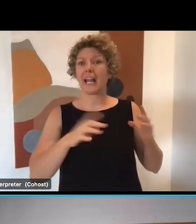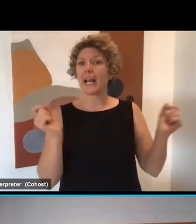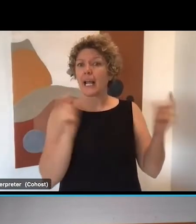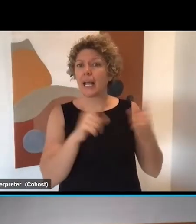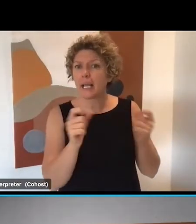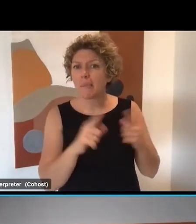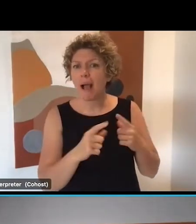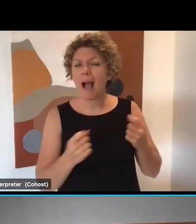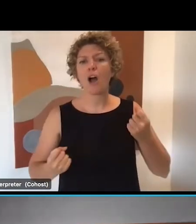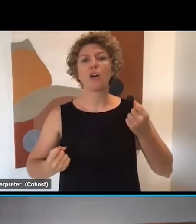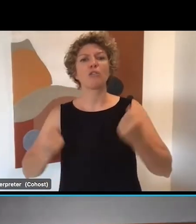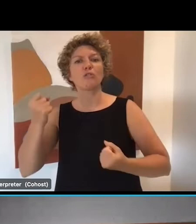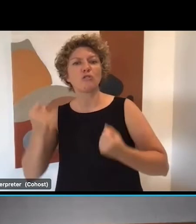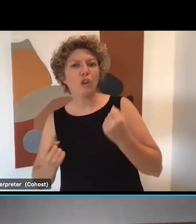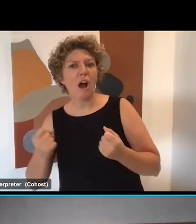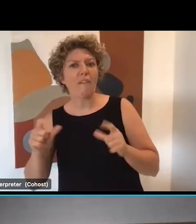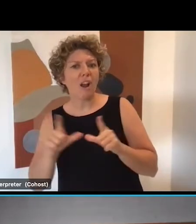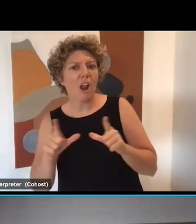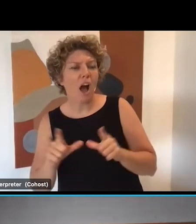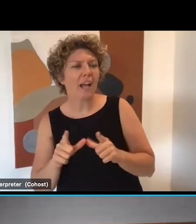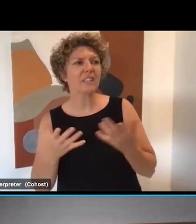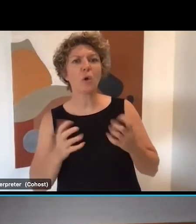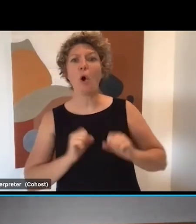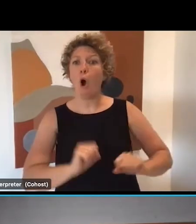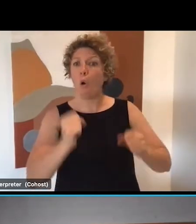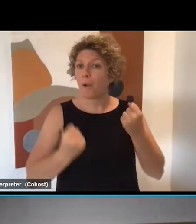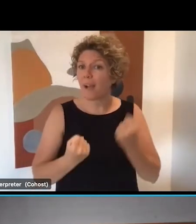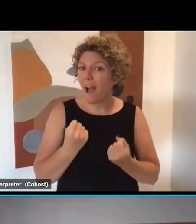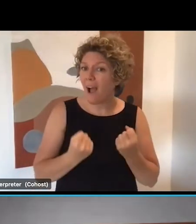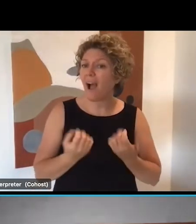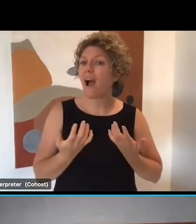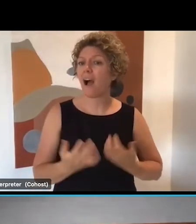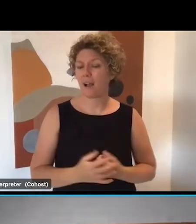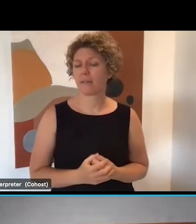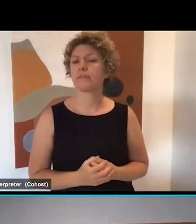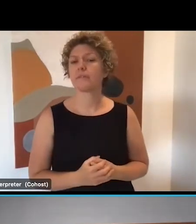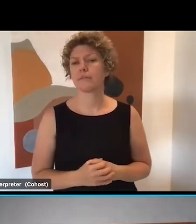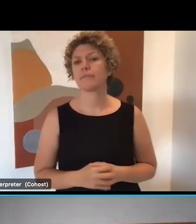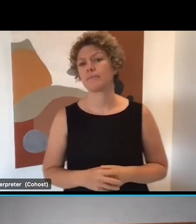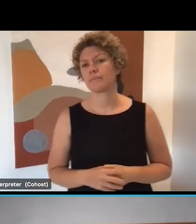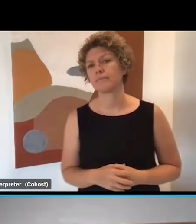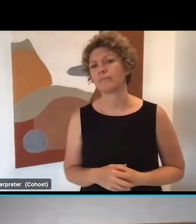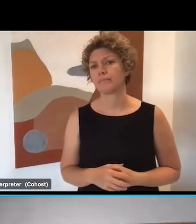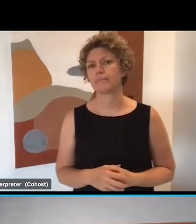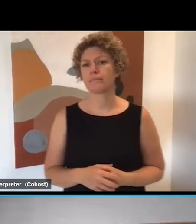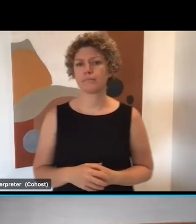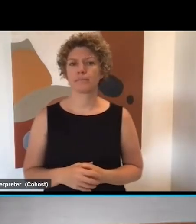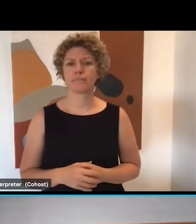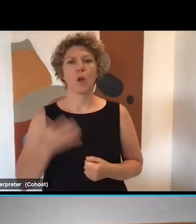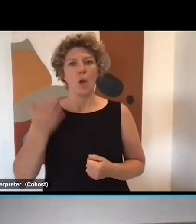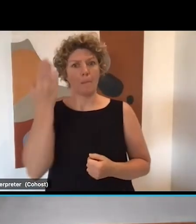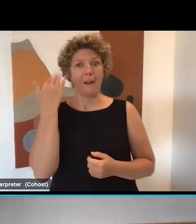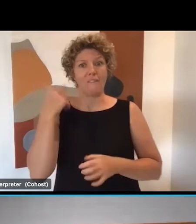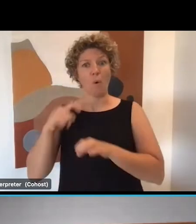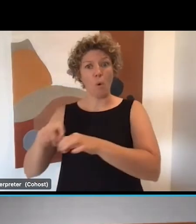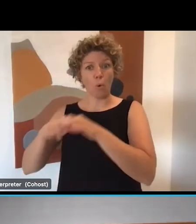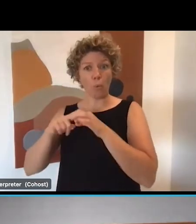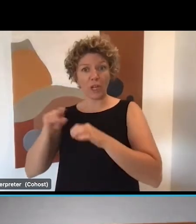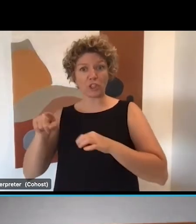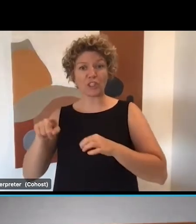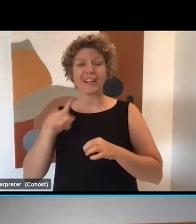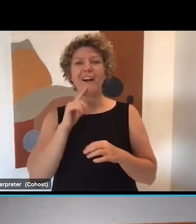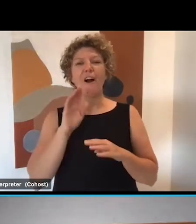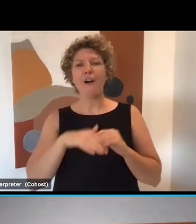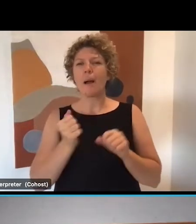driver's license, own car insurance, etc. That, you know, which was brought up in the question earlier to David about getting that